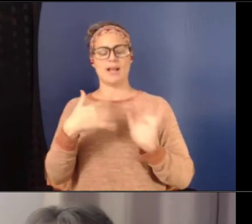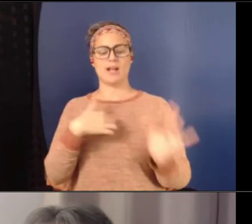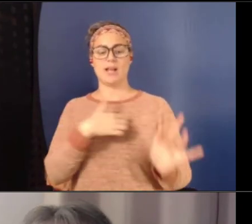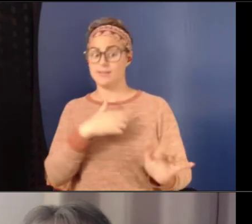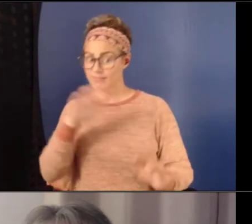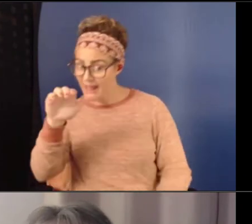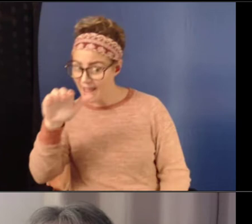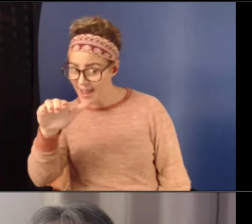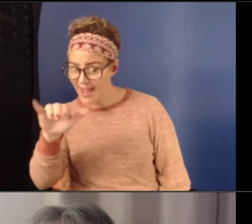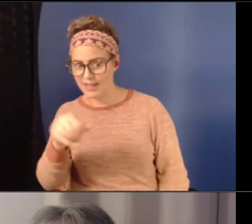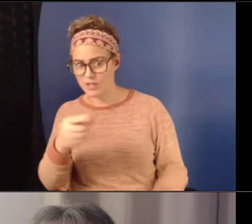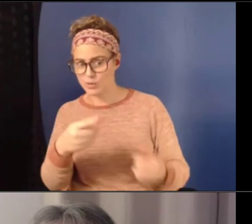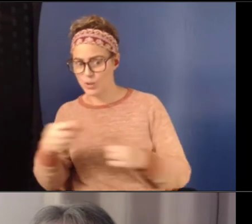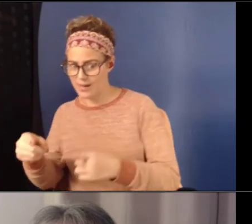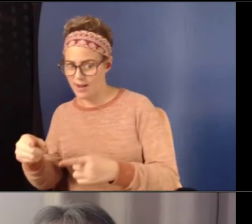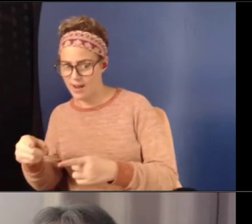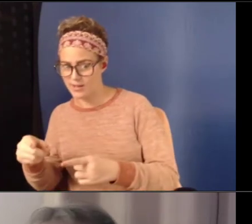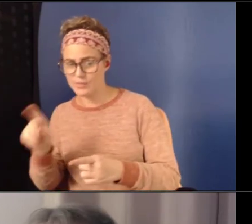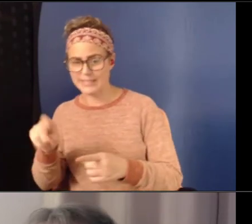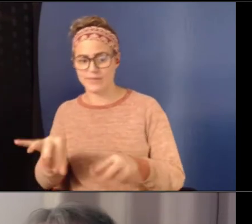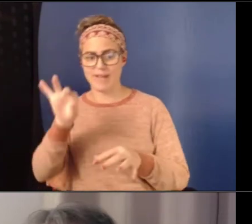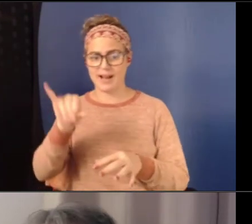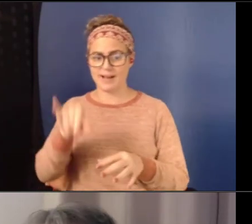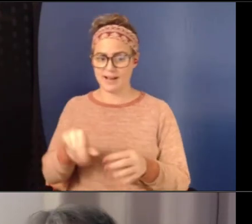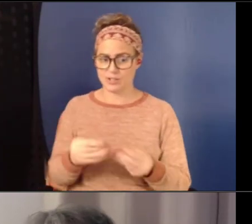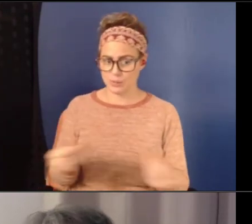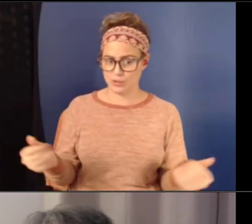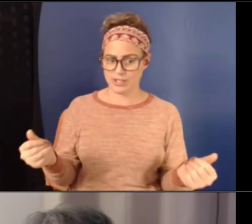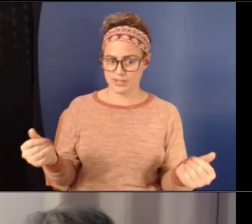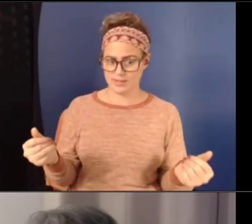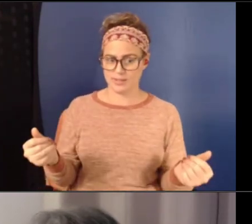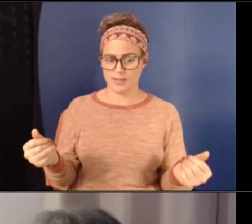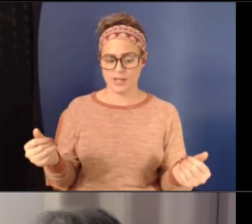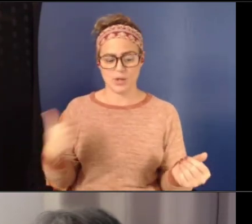solution. We need to help schools